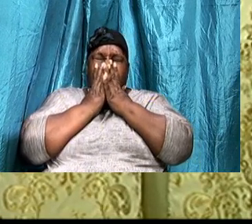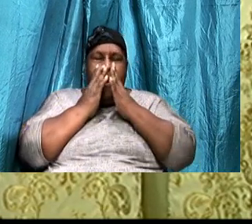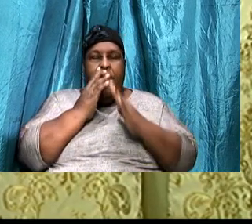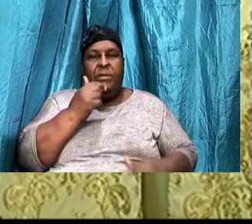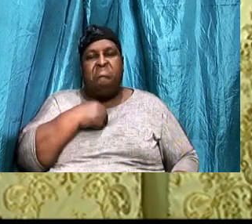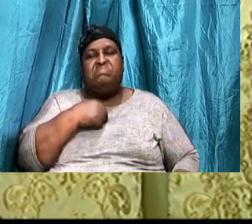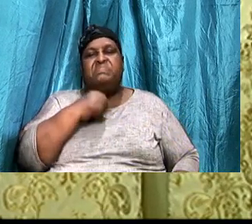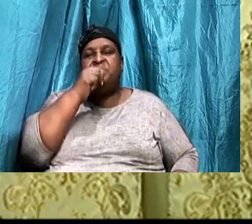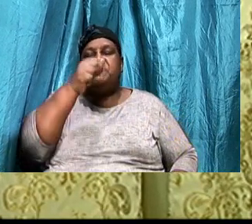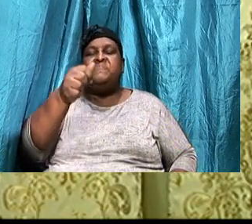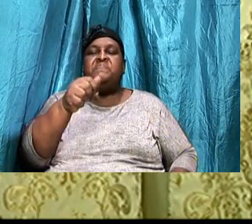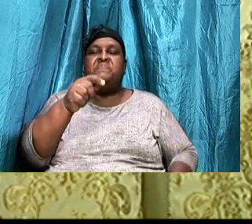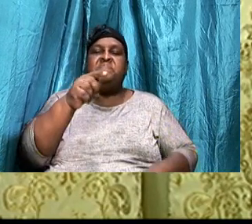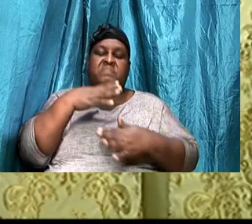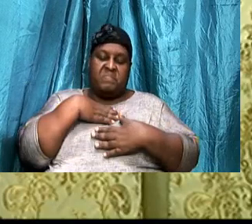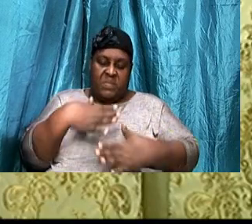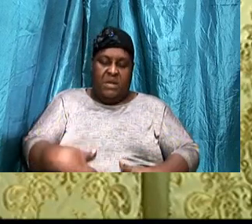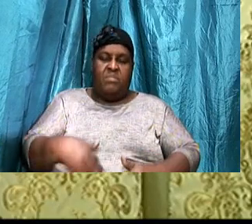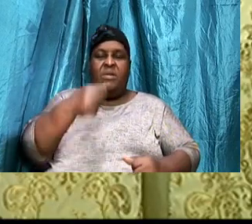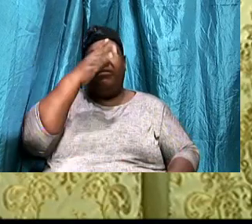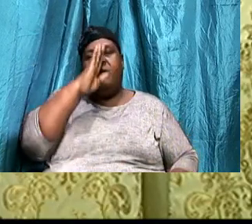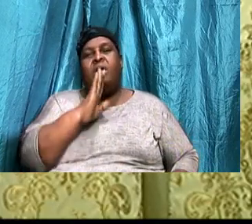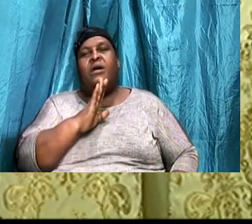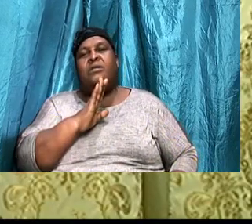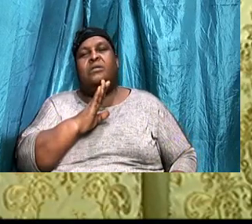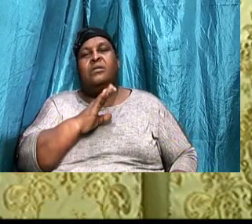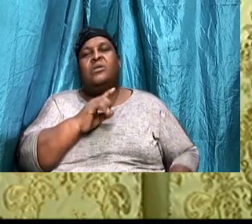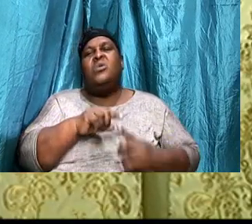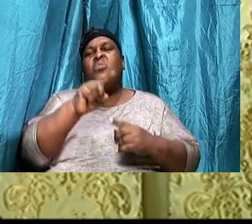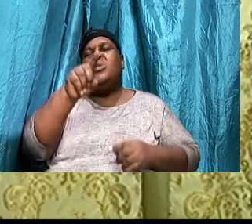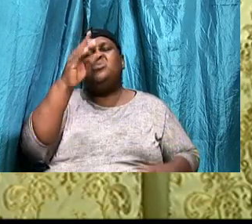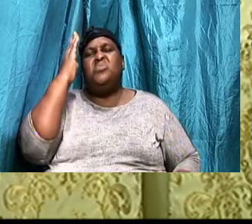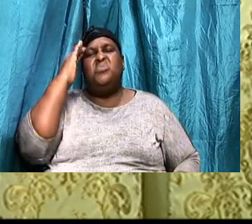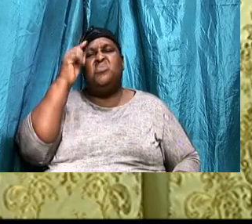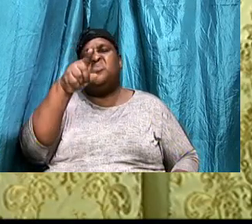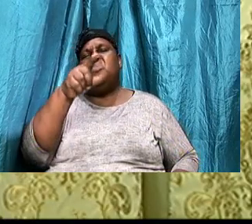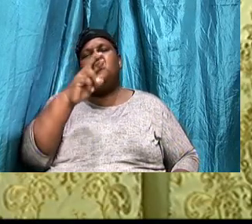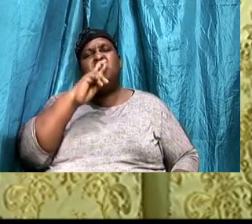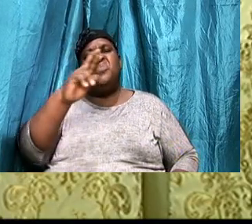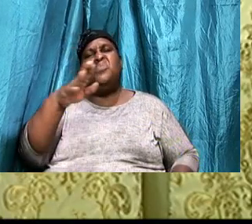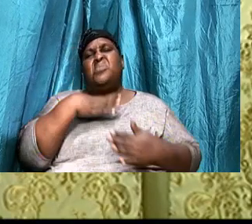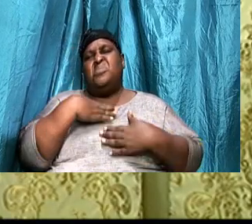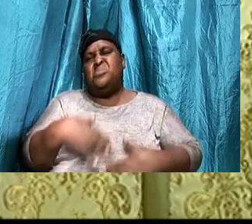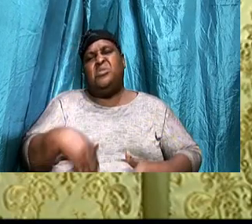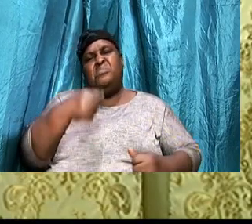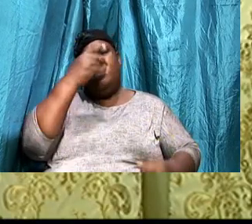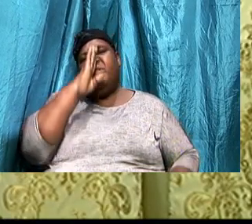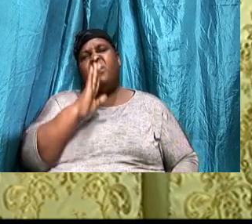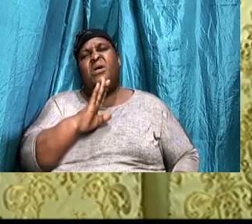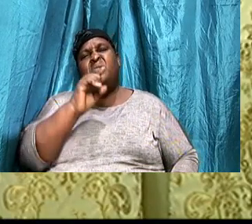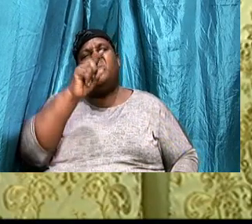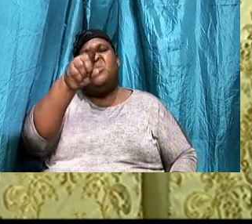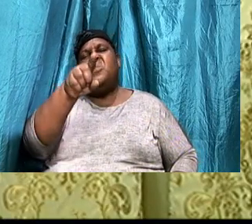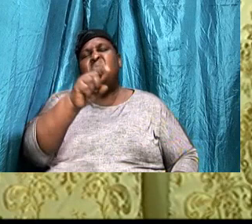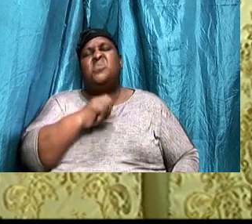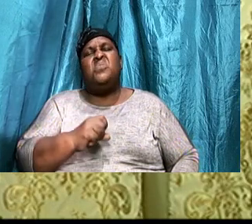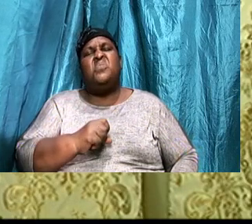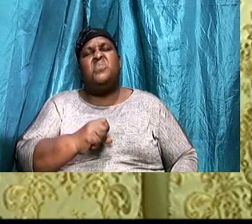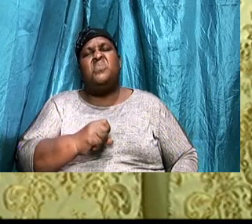Of the Lord, When you know, That you are, The temple, Of the Lord, You will,